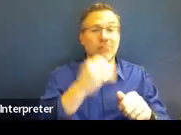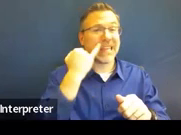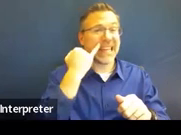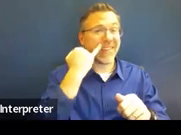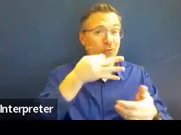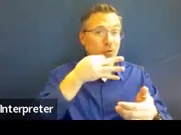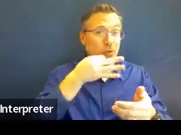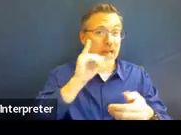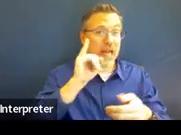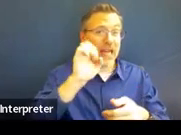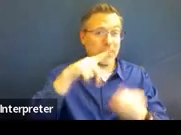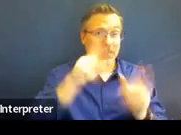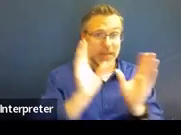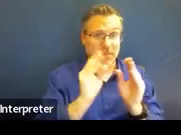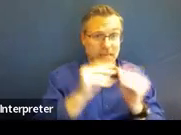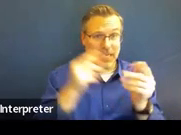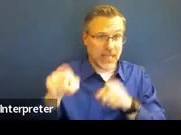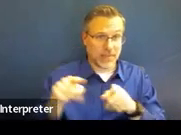team meeting.